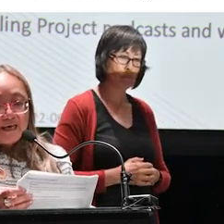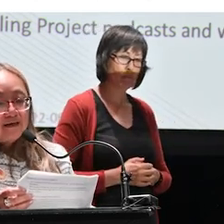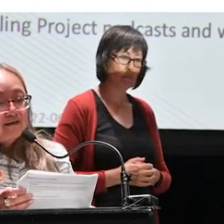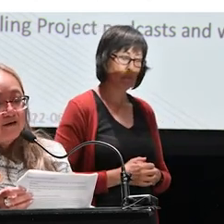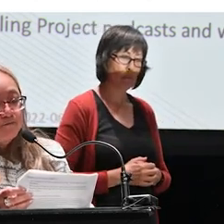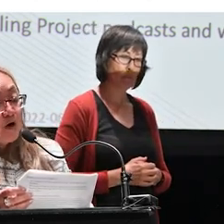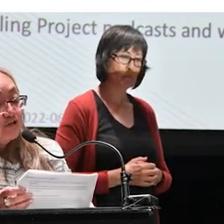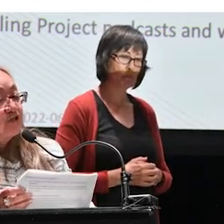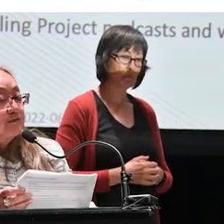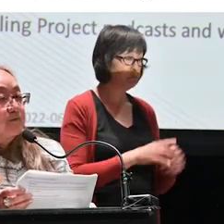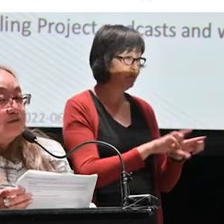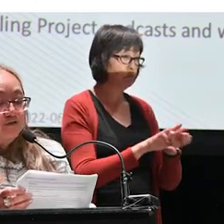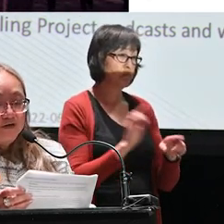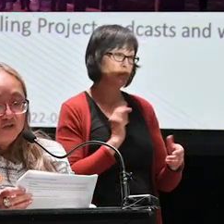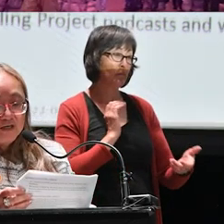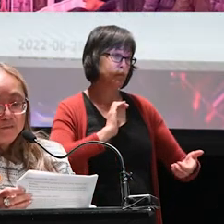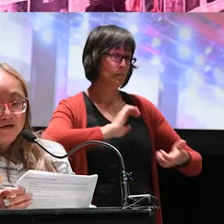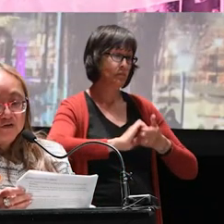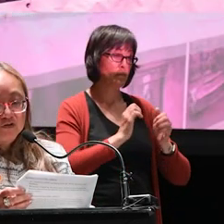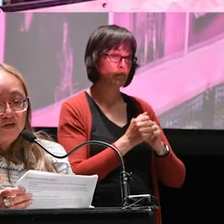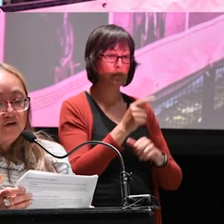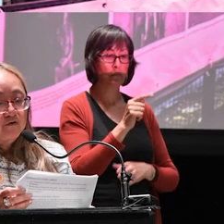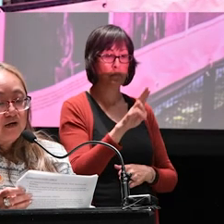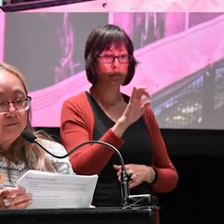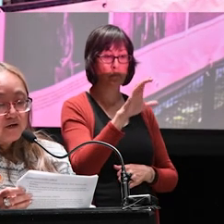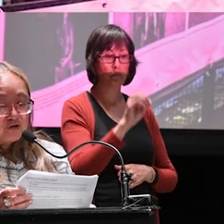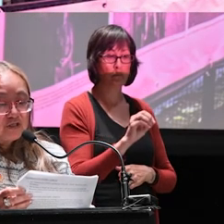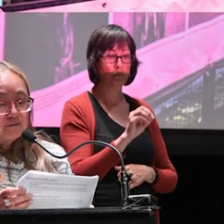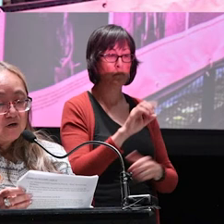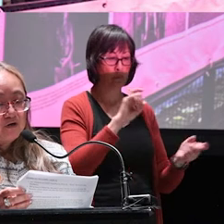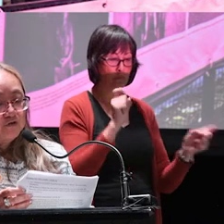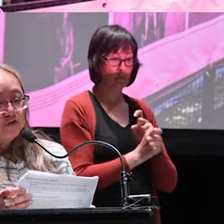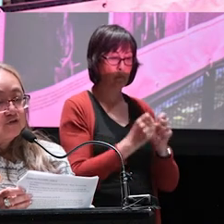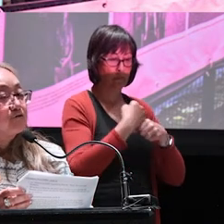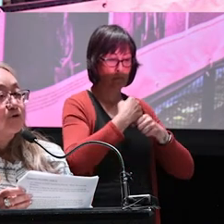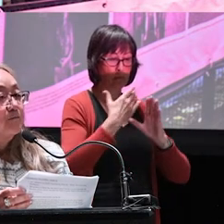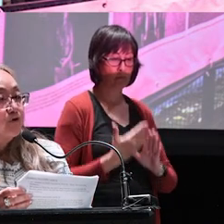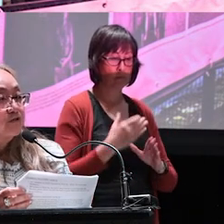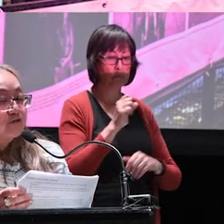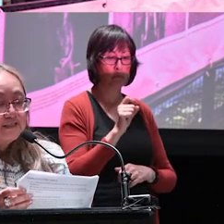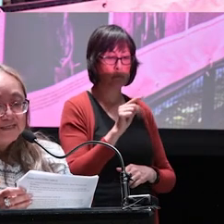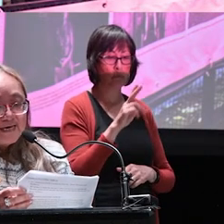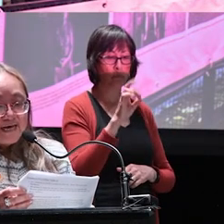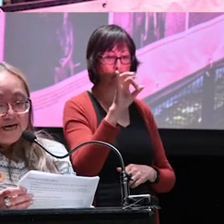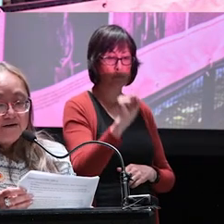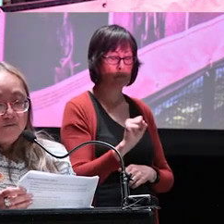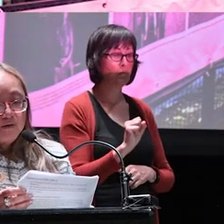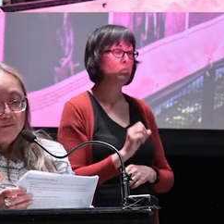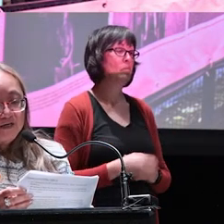like our partnership with the Trico Changemaker Studio, partnerships are super important to us.